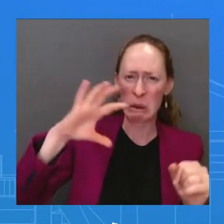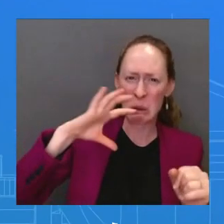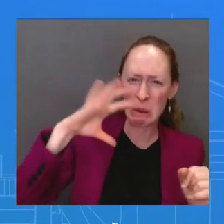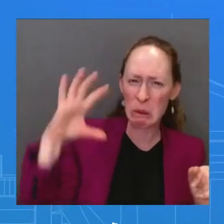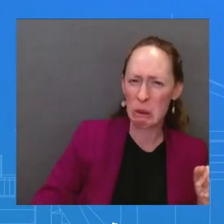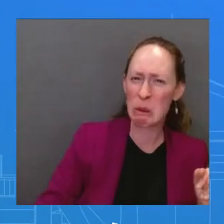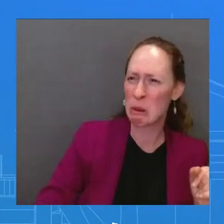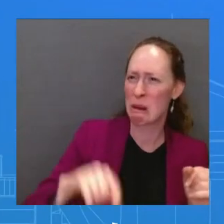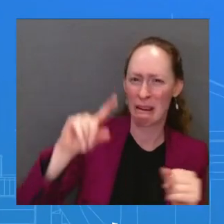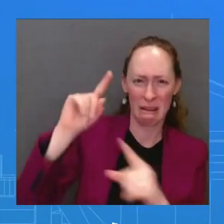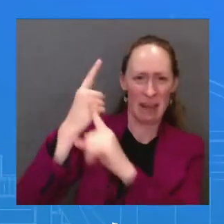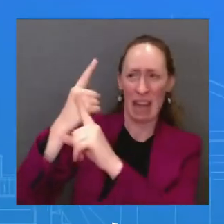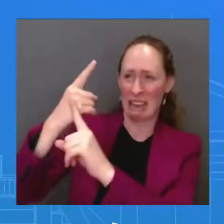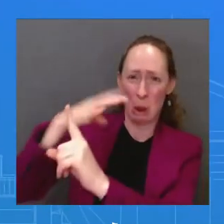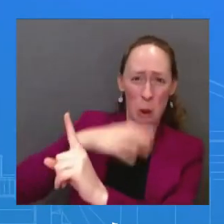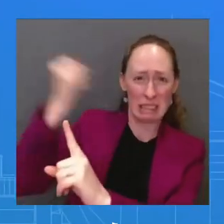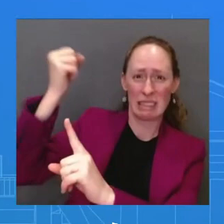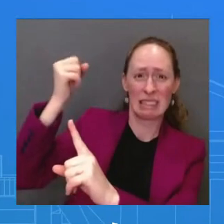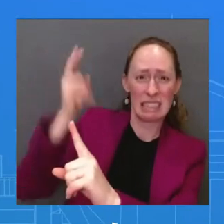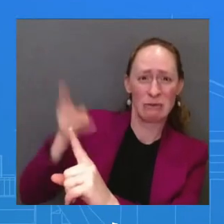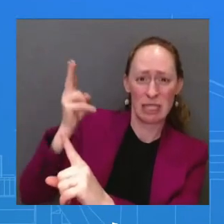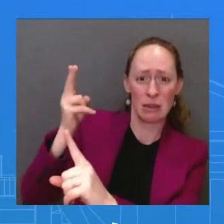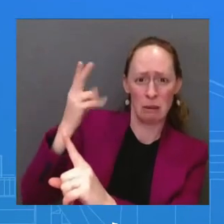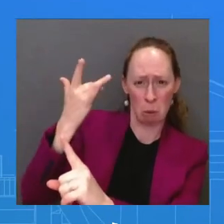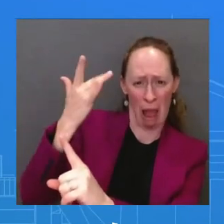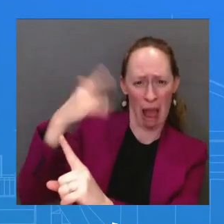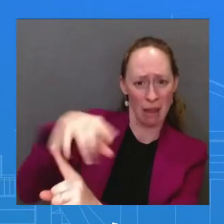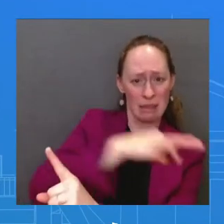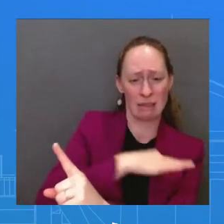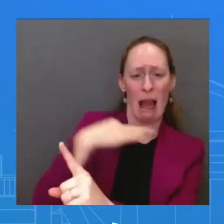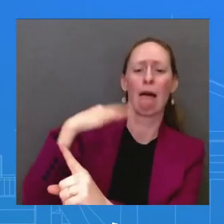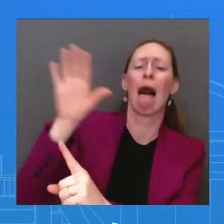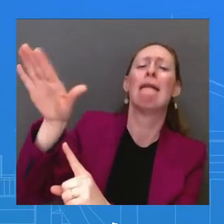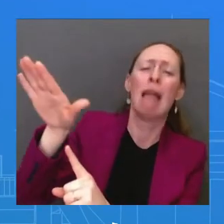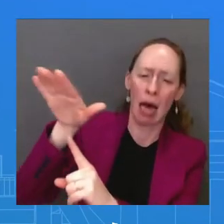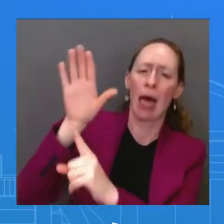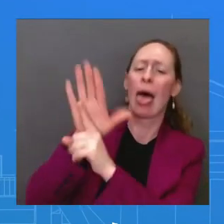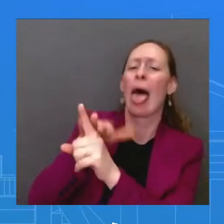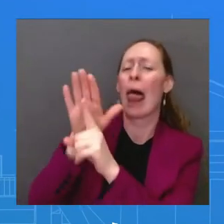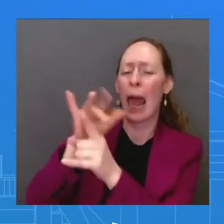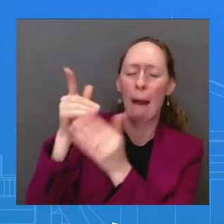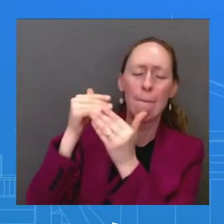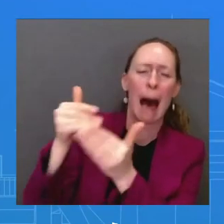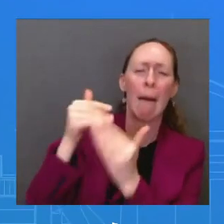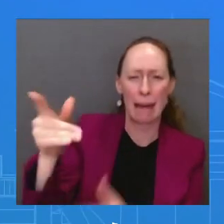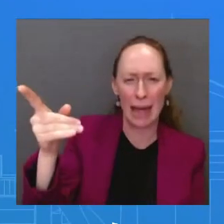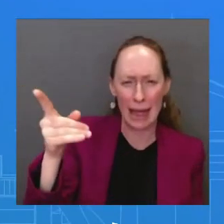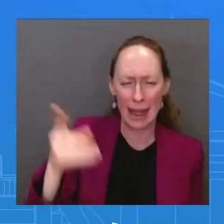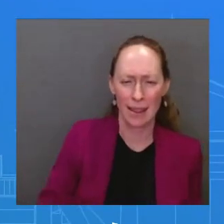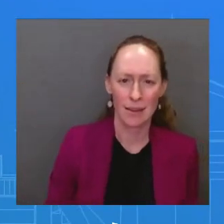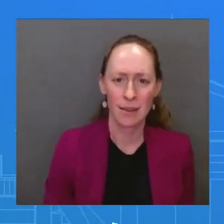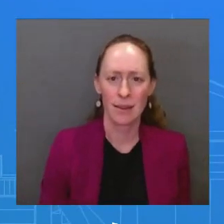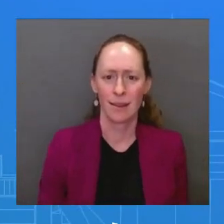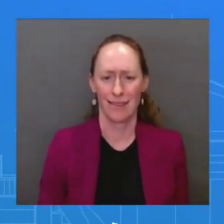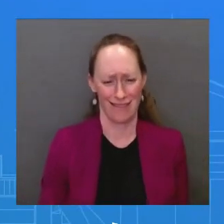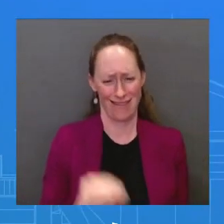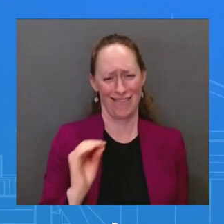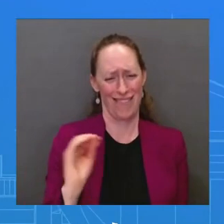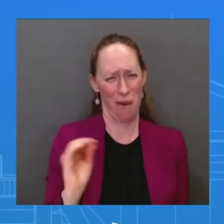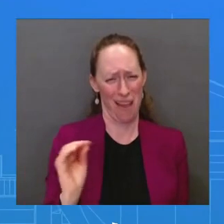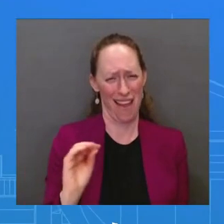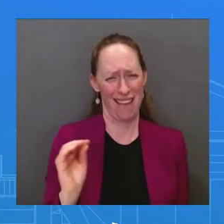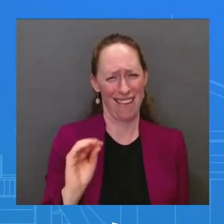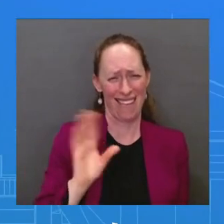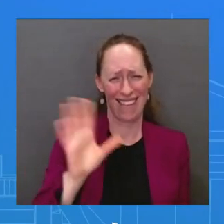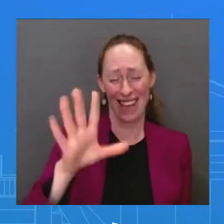a baby? No one treats the President of the United States, the Commander-in-Chief, like a baby. So there's this book that says – MS. That's ridiculous. That's a ridiculous claim.